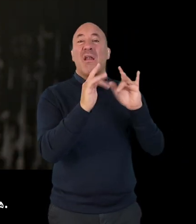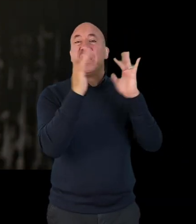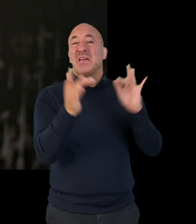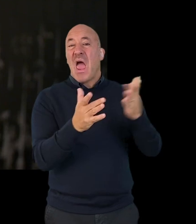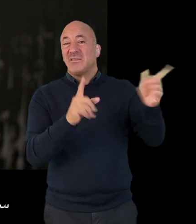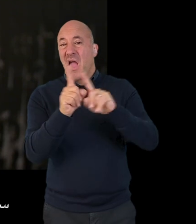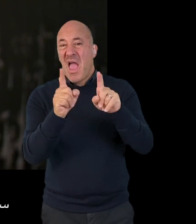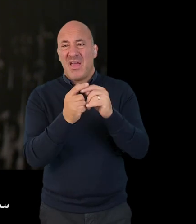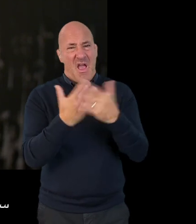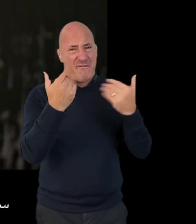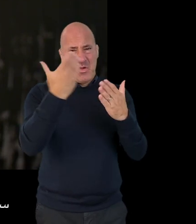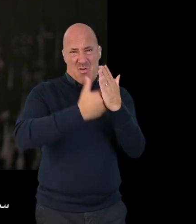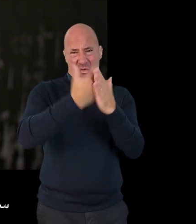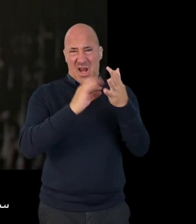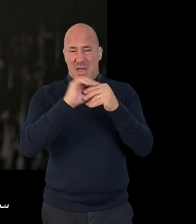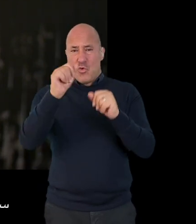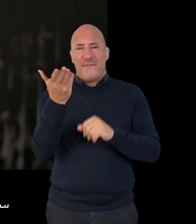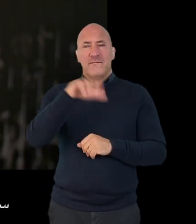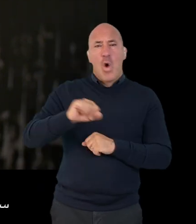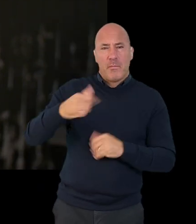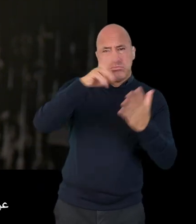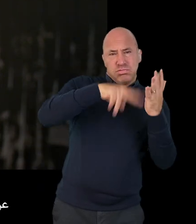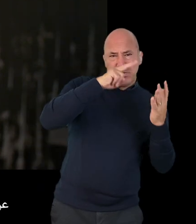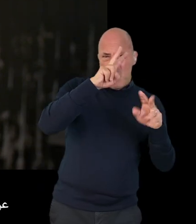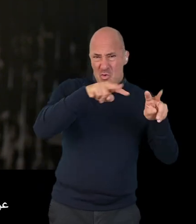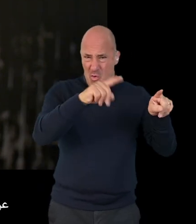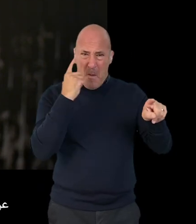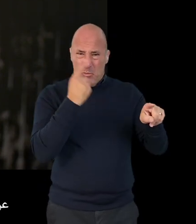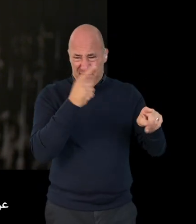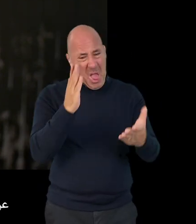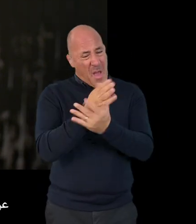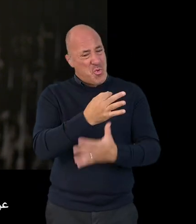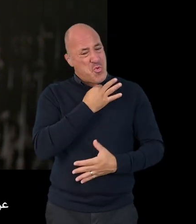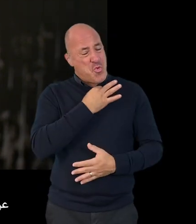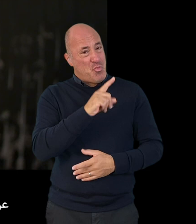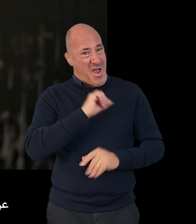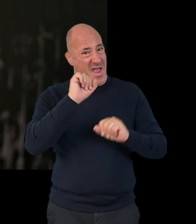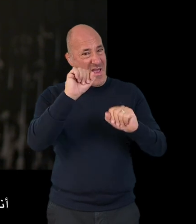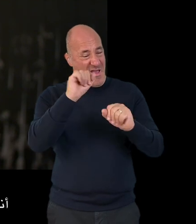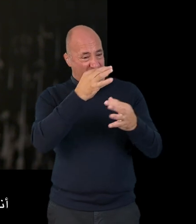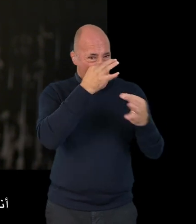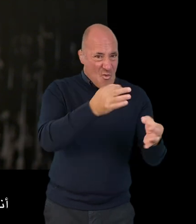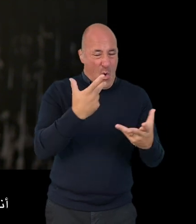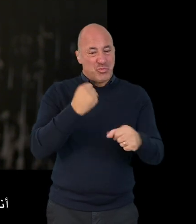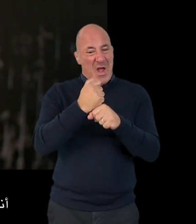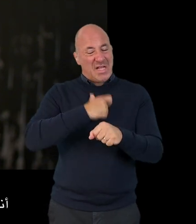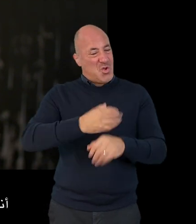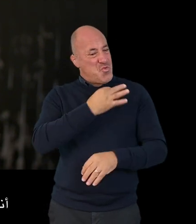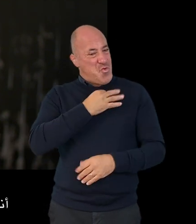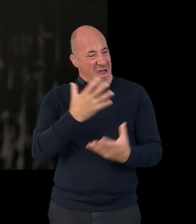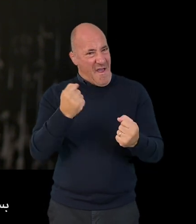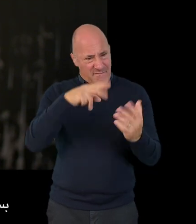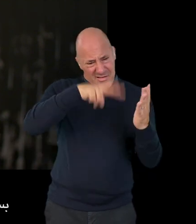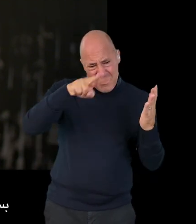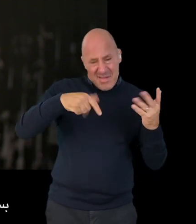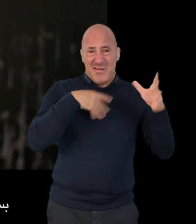domain. There will be a lot of objective reports about your country of origin that could prove that you may or may not be at risk